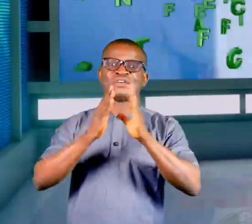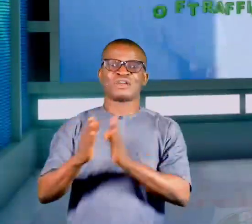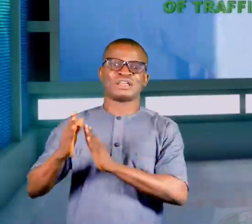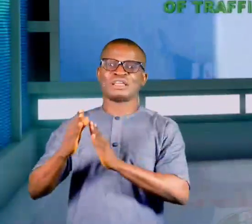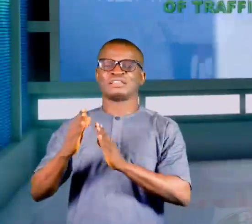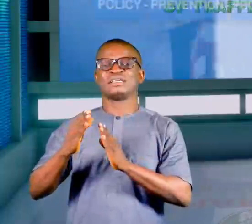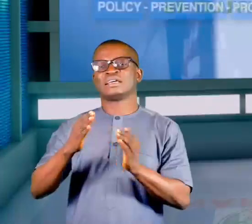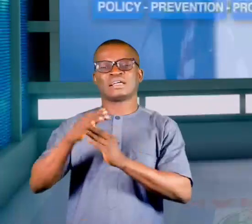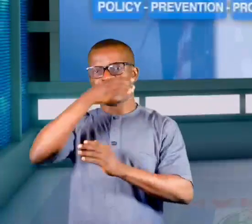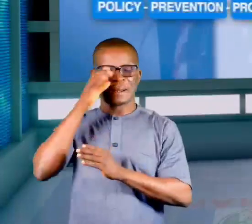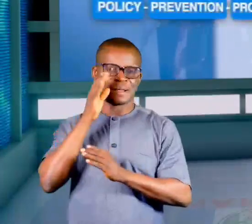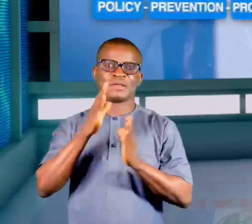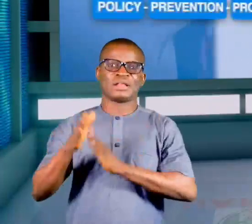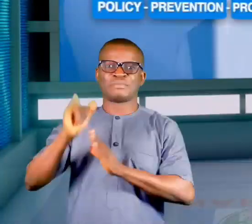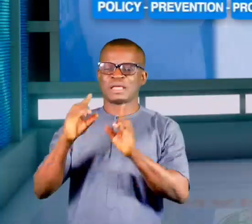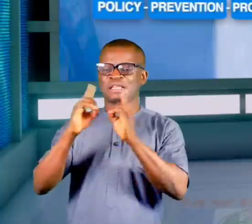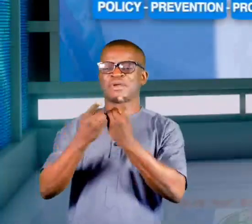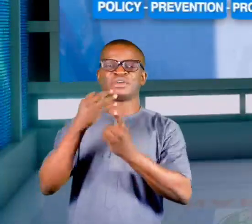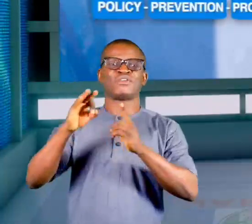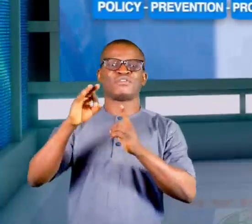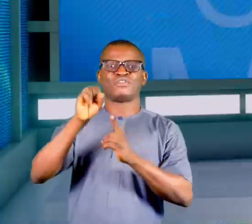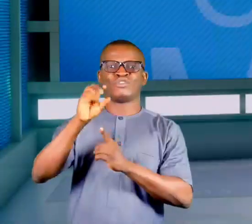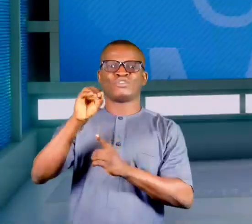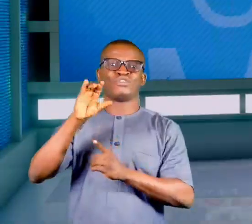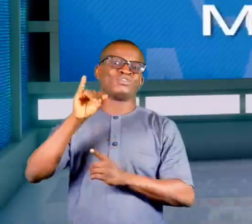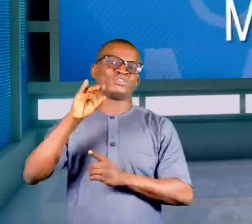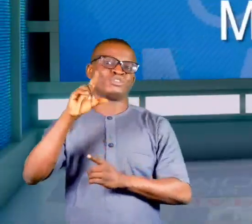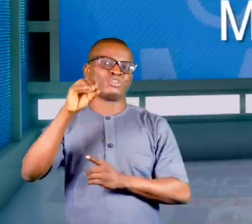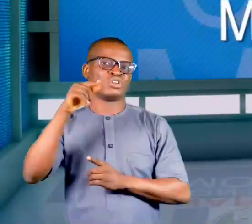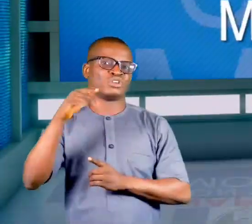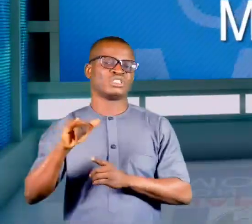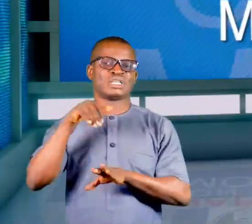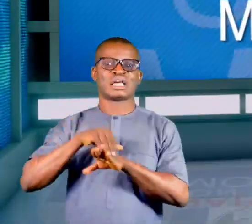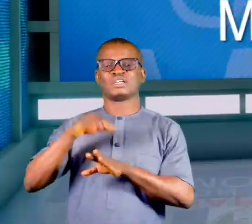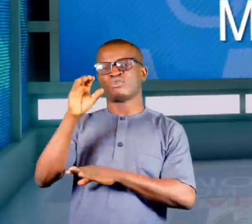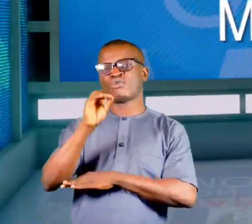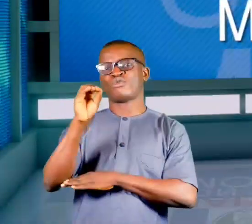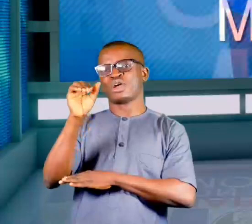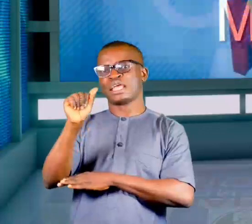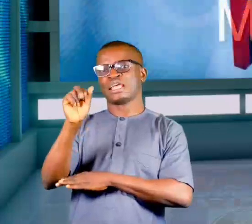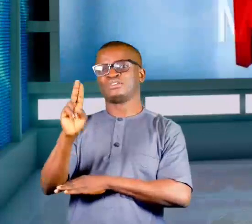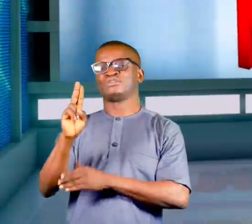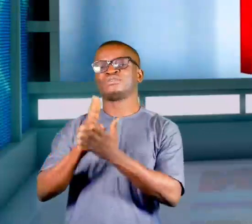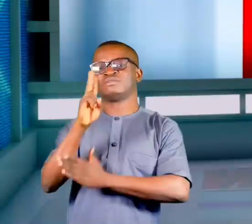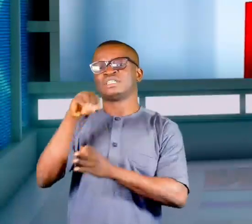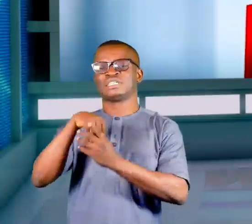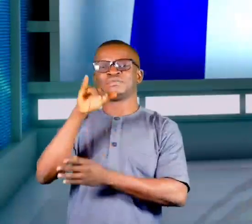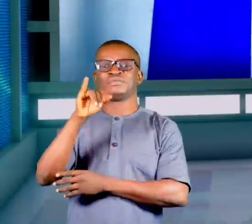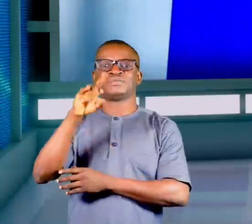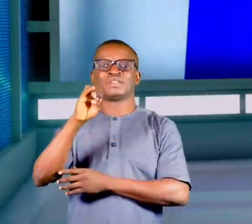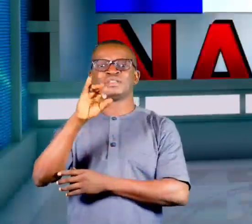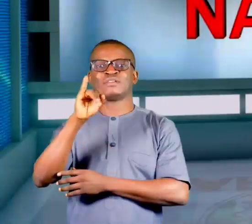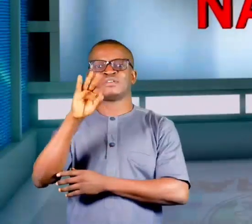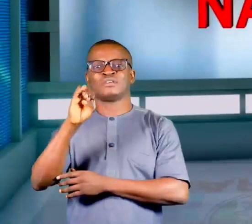Transnational Organized Crimes, organized by the Department of Sociology and Anthropology, Obafemi Awolowo University,